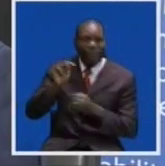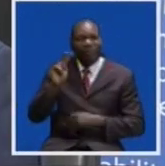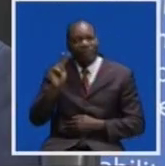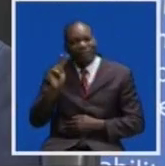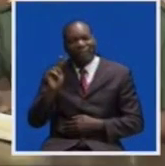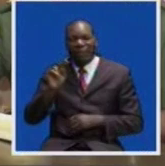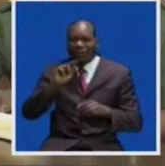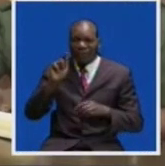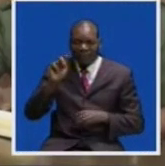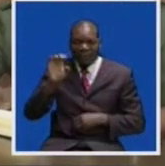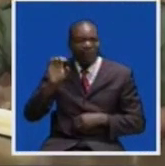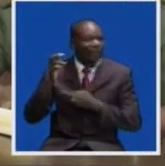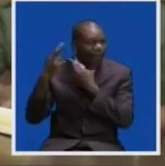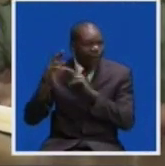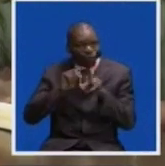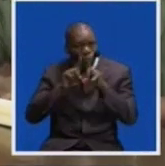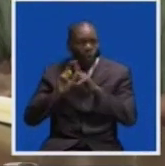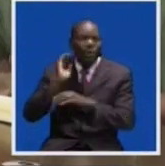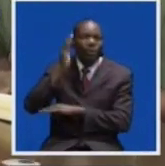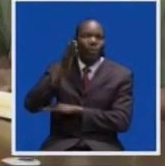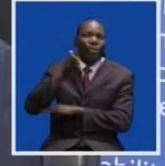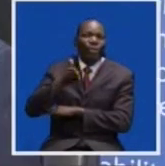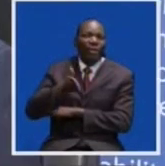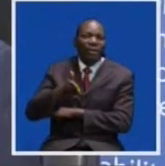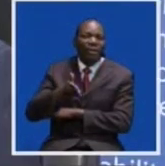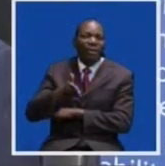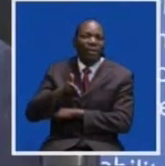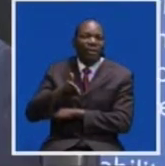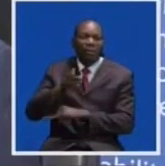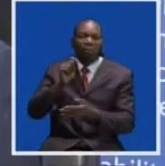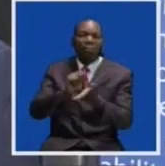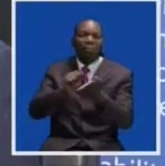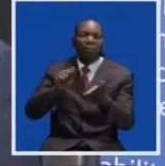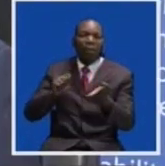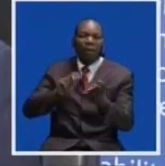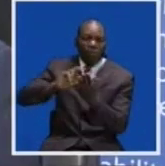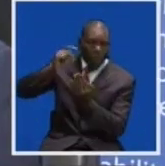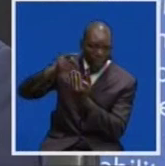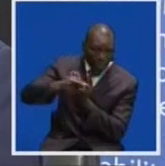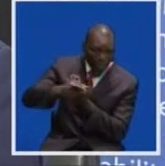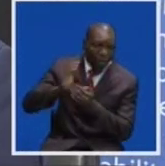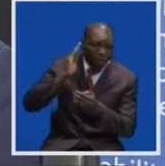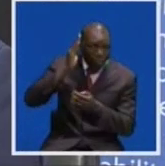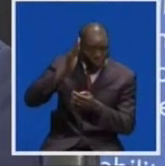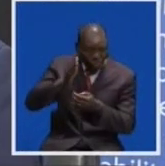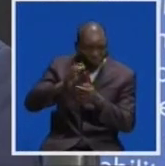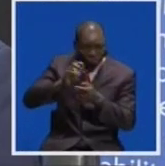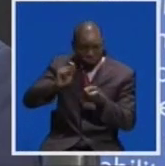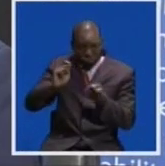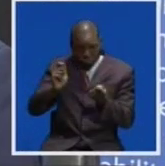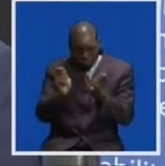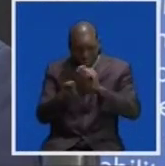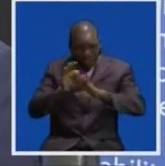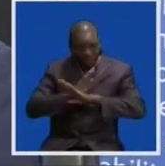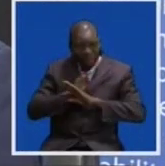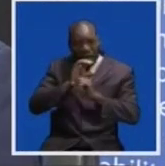and radio. We are also confident that this content will translate into the preservation of